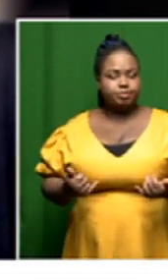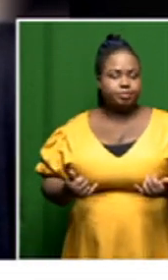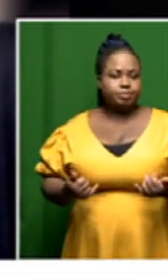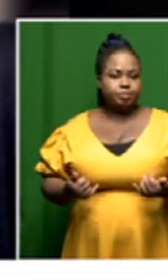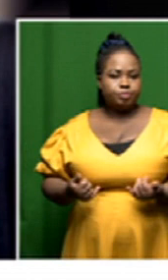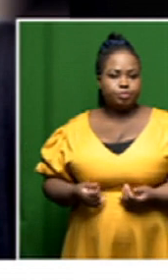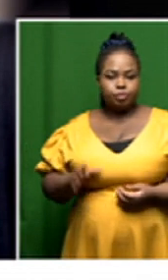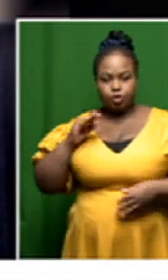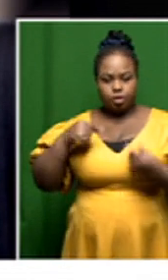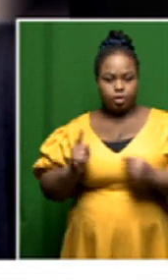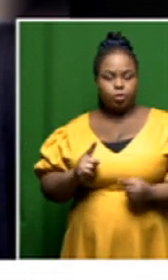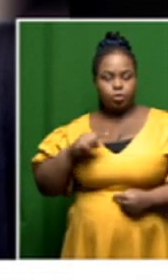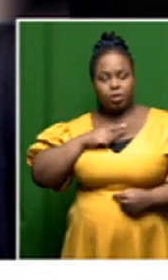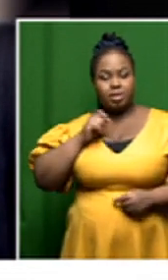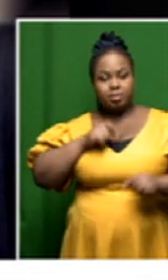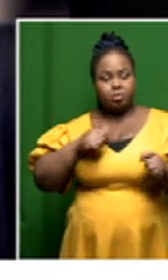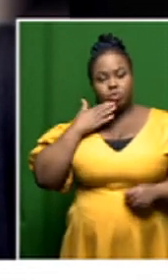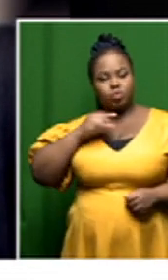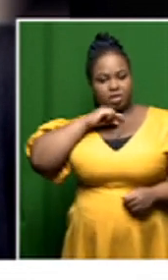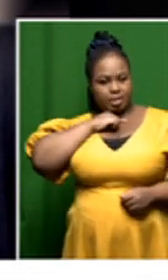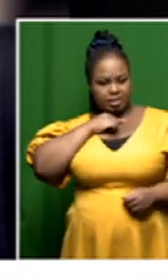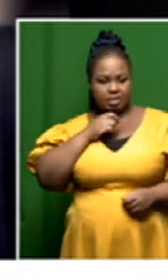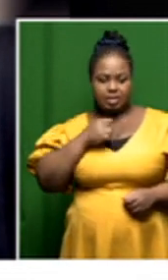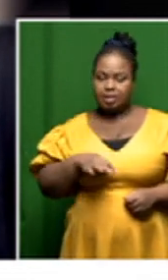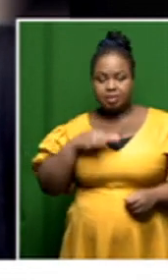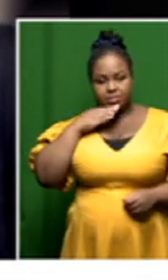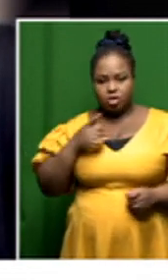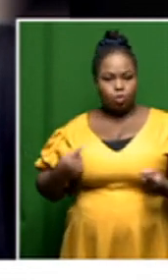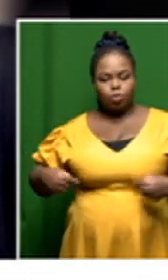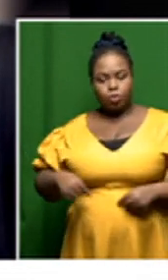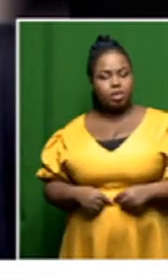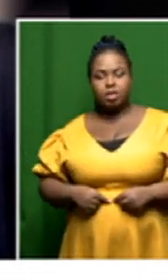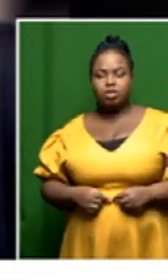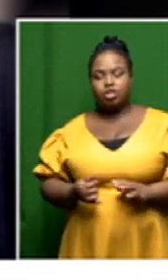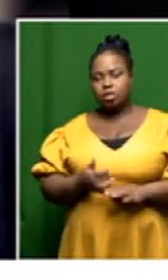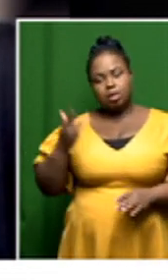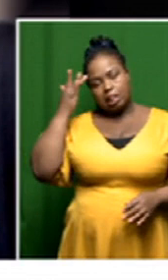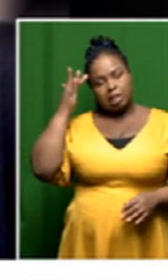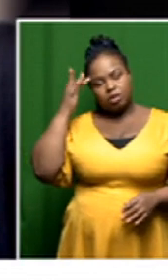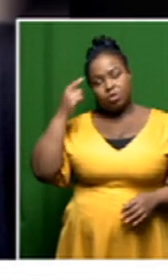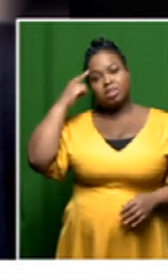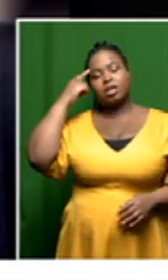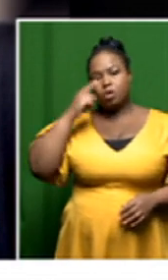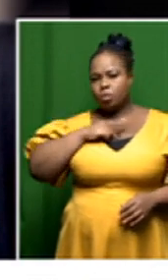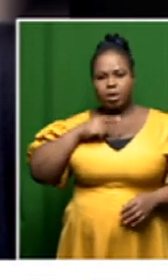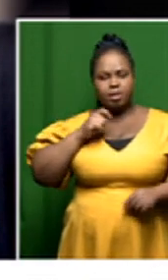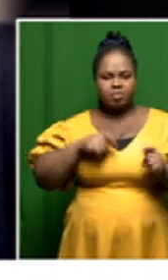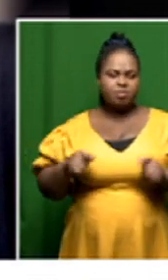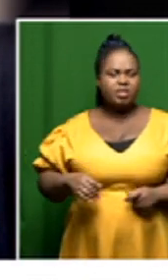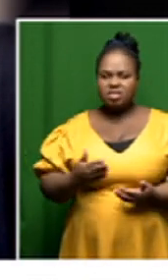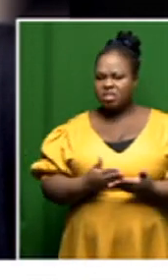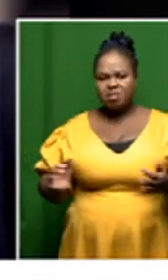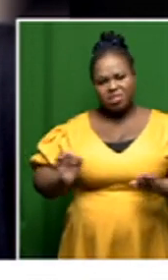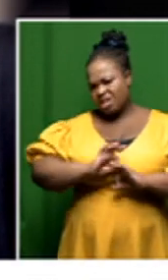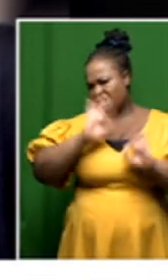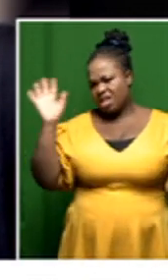uh these alleged perpetrators and people who are not just alleged people um have there been clear cases that